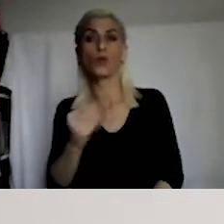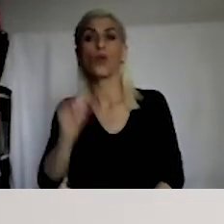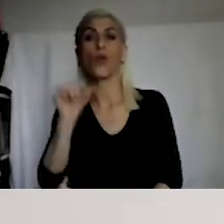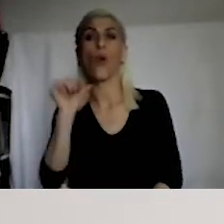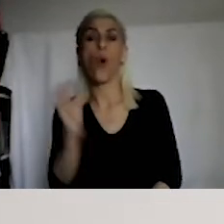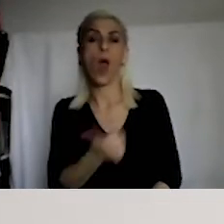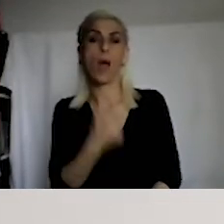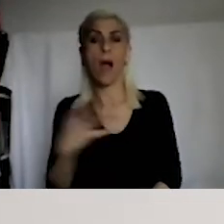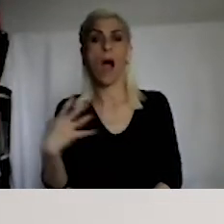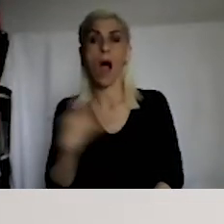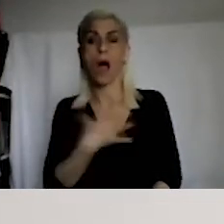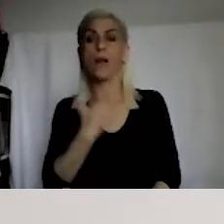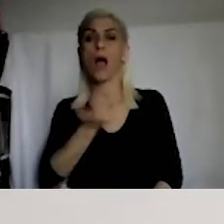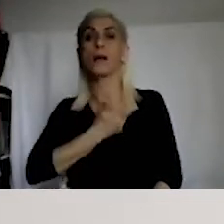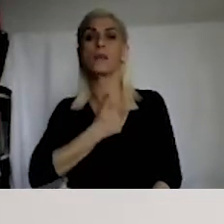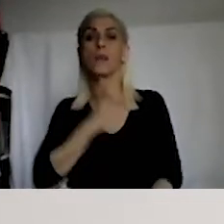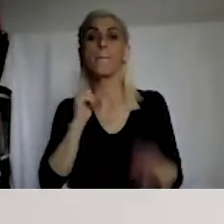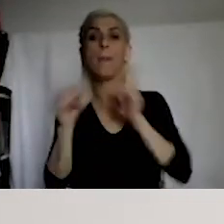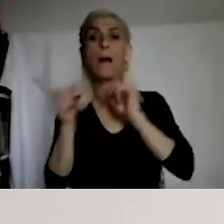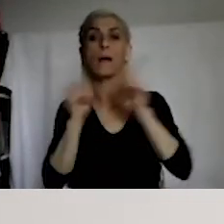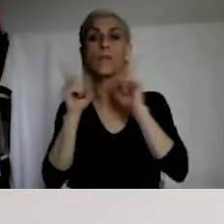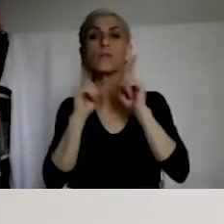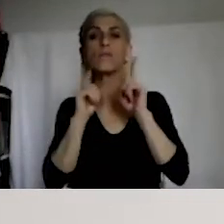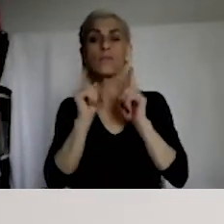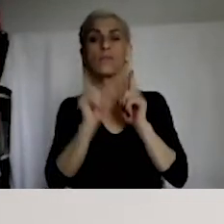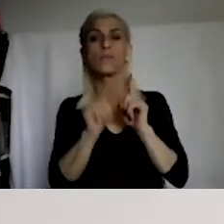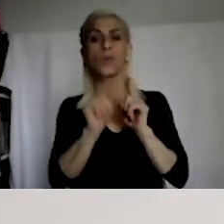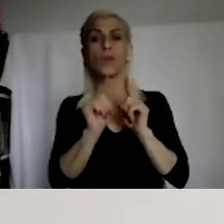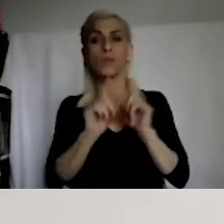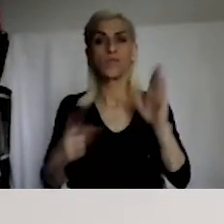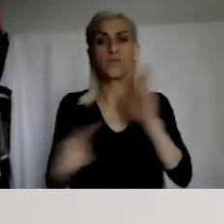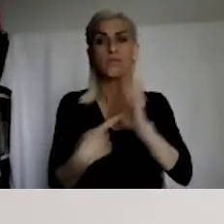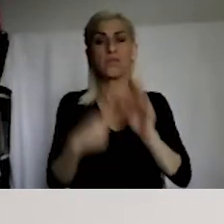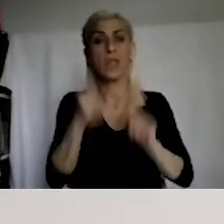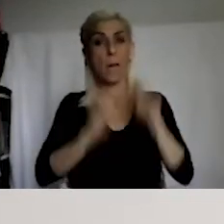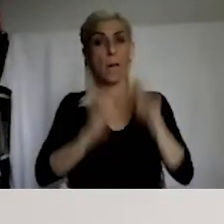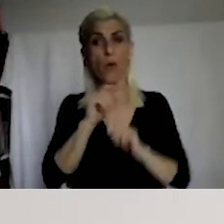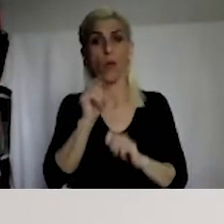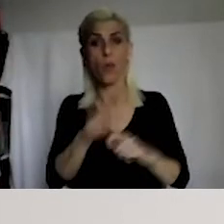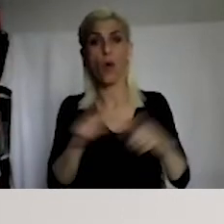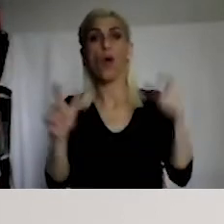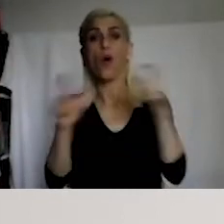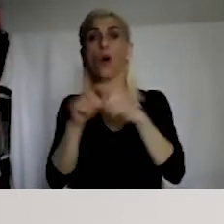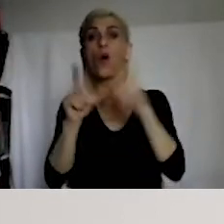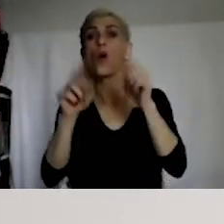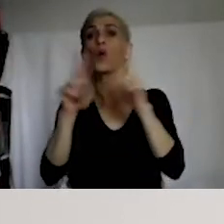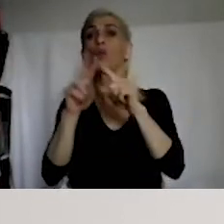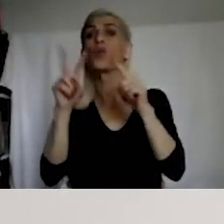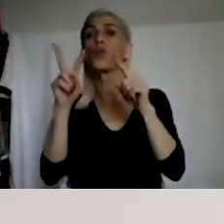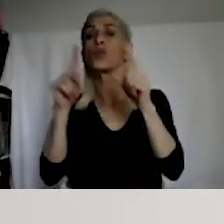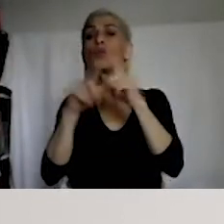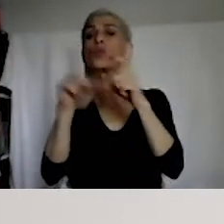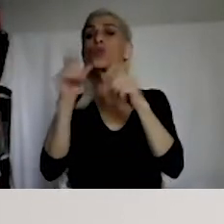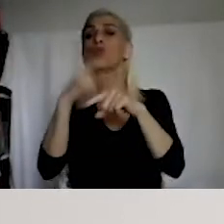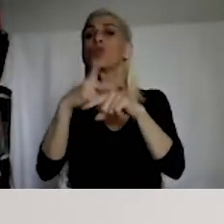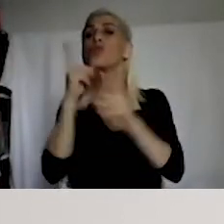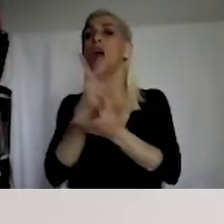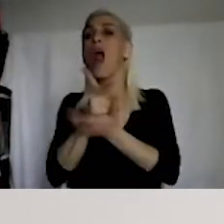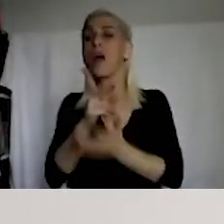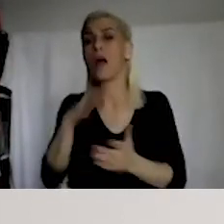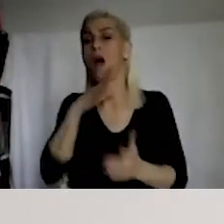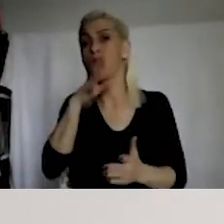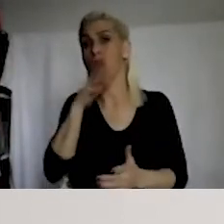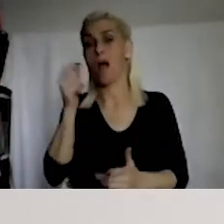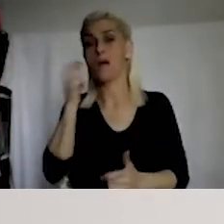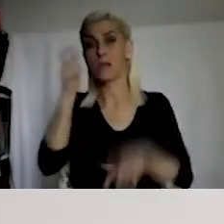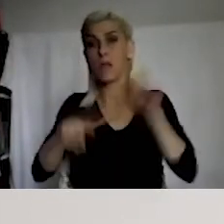Constitutional court also used this emphasis. And you know about Gündüz case. This is